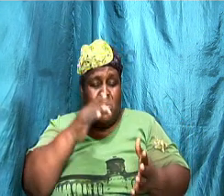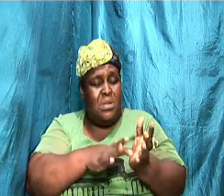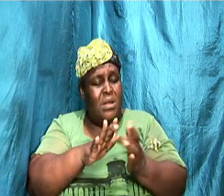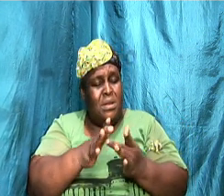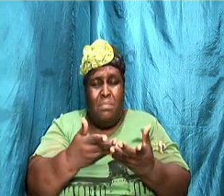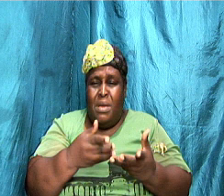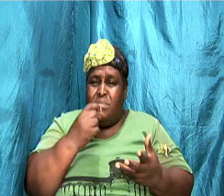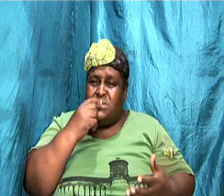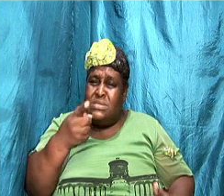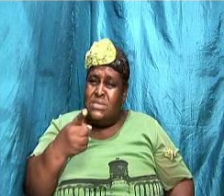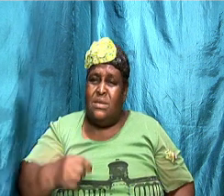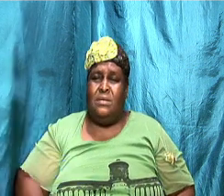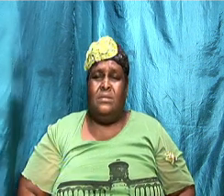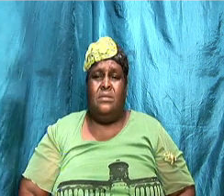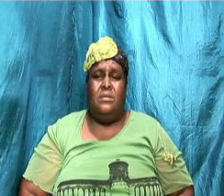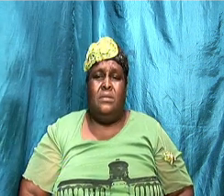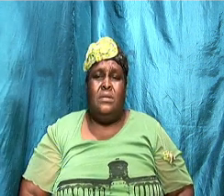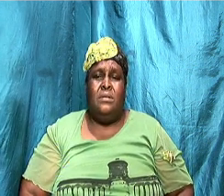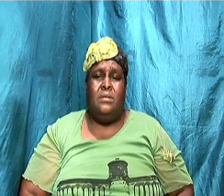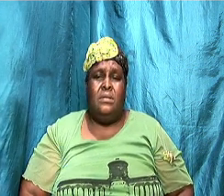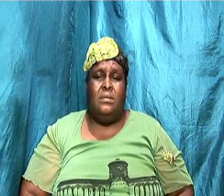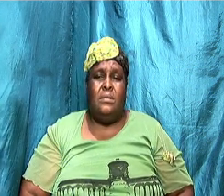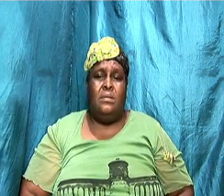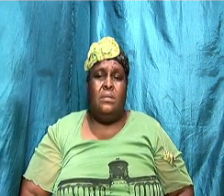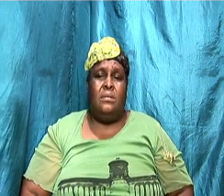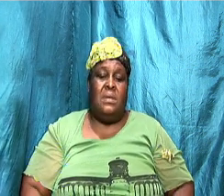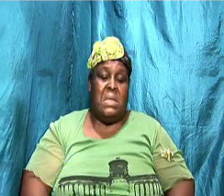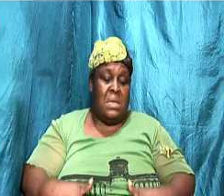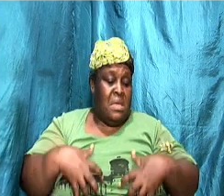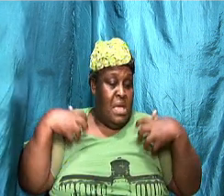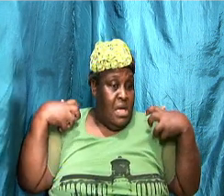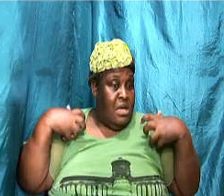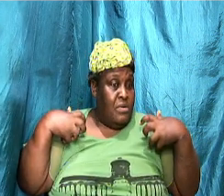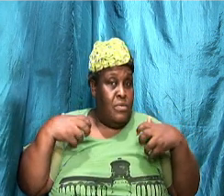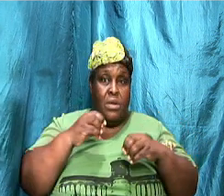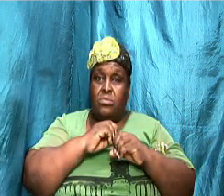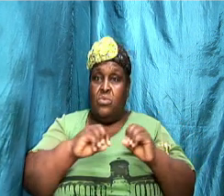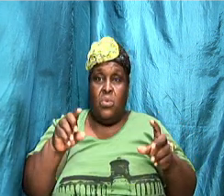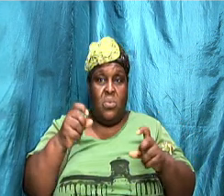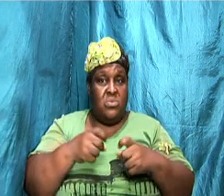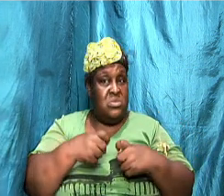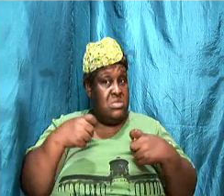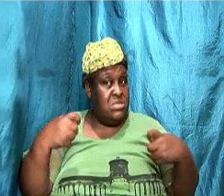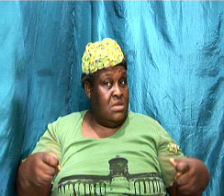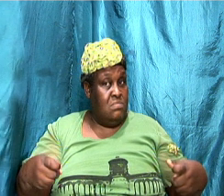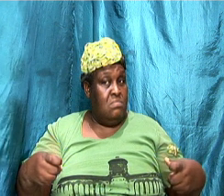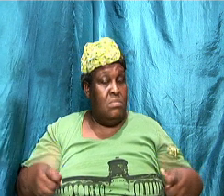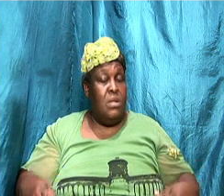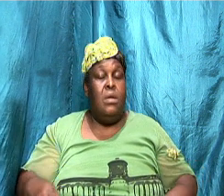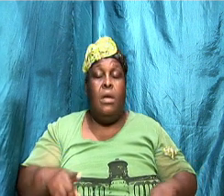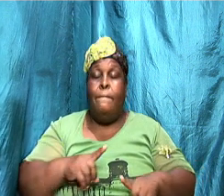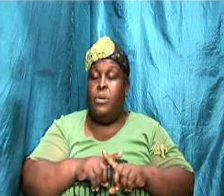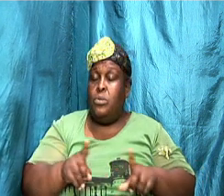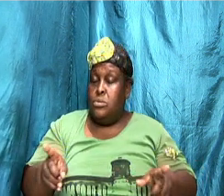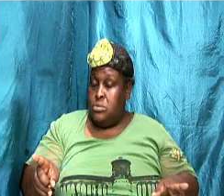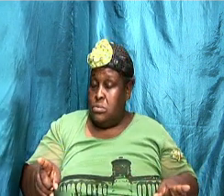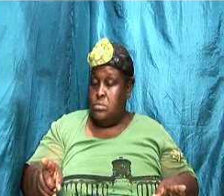says you can't get hungry about sin which means we're going to stop right here but